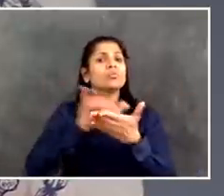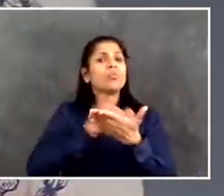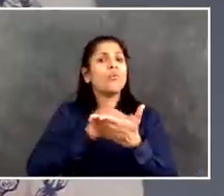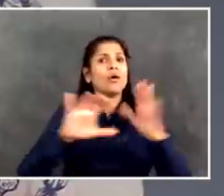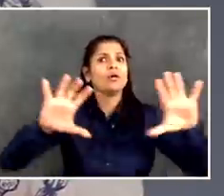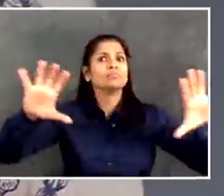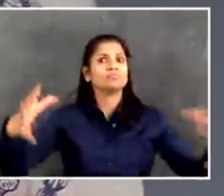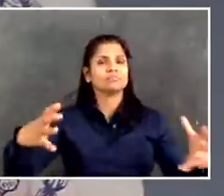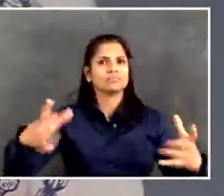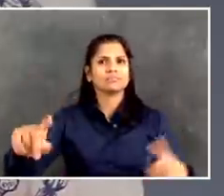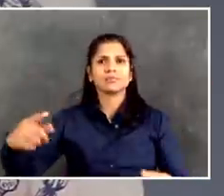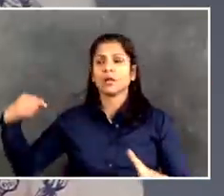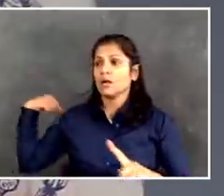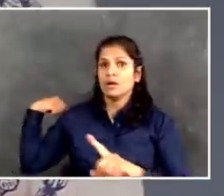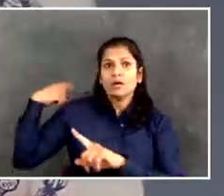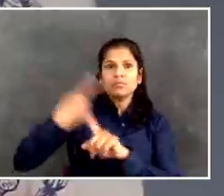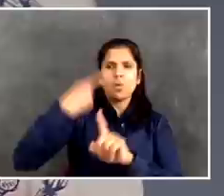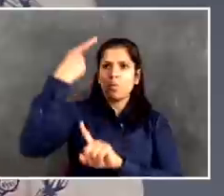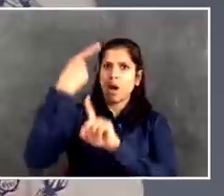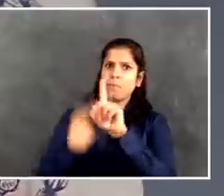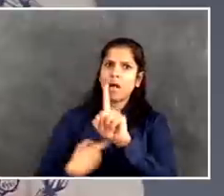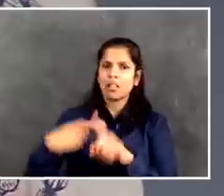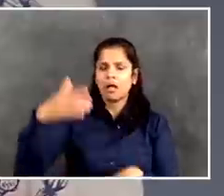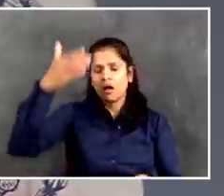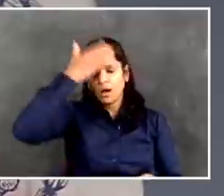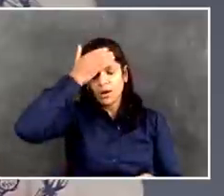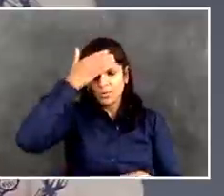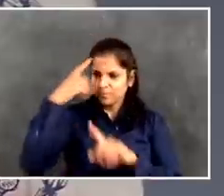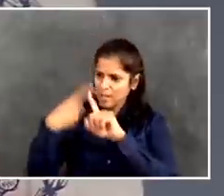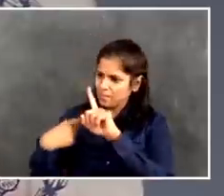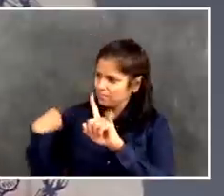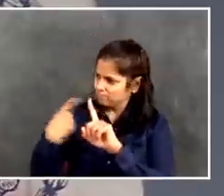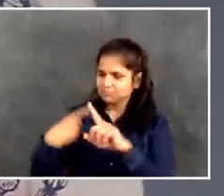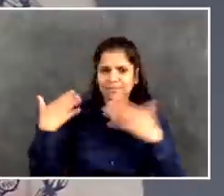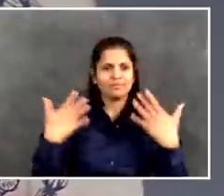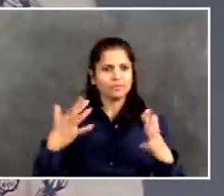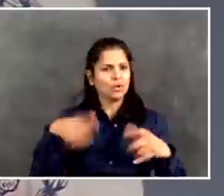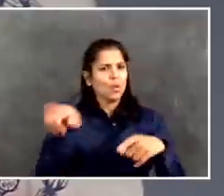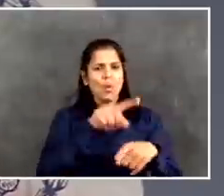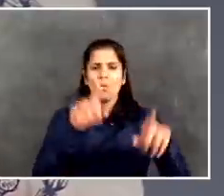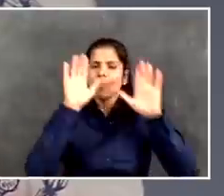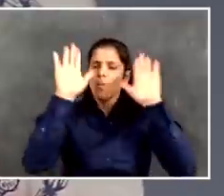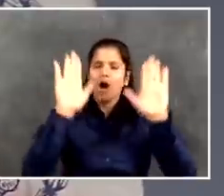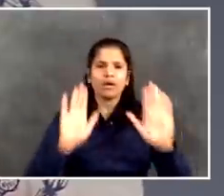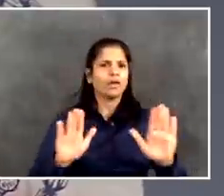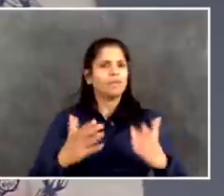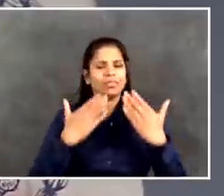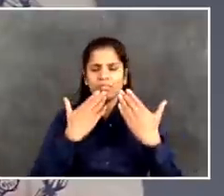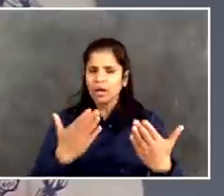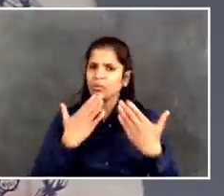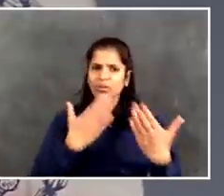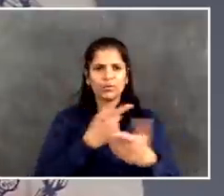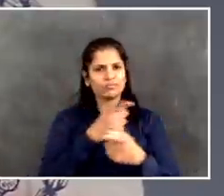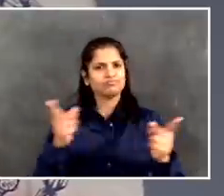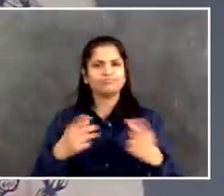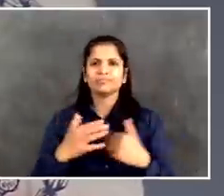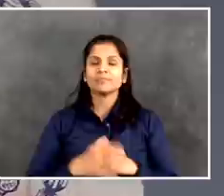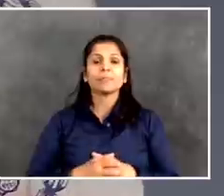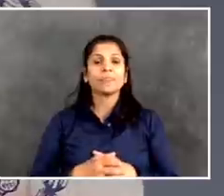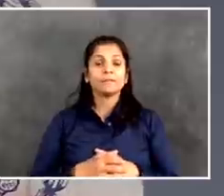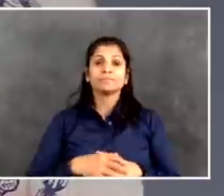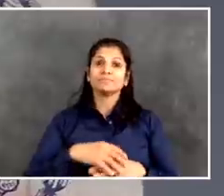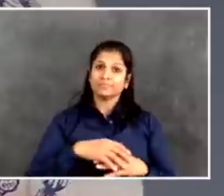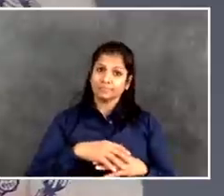go into May, I think we can do some really extraordinary things and go a lot farther. Again, thank you everyone. I appreciate you,